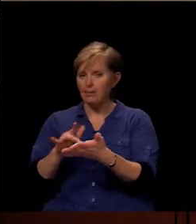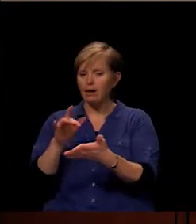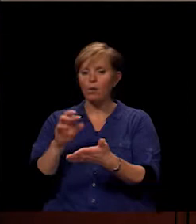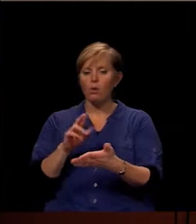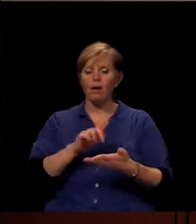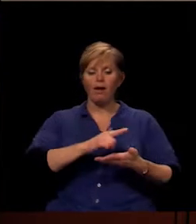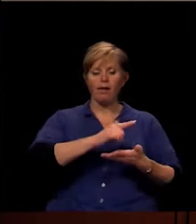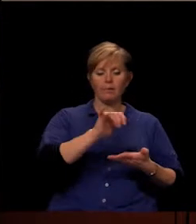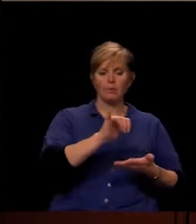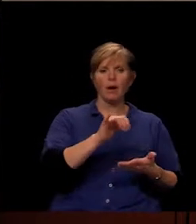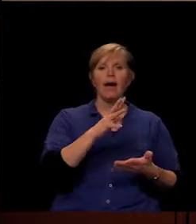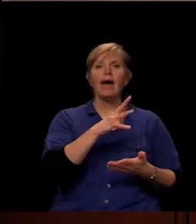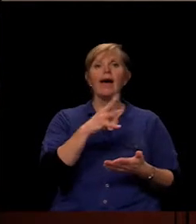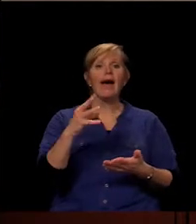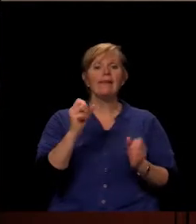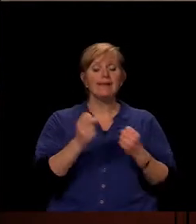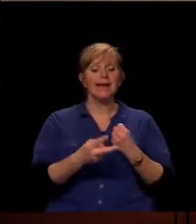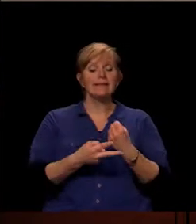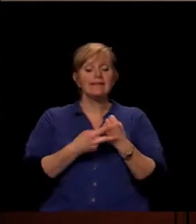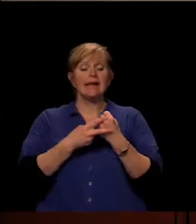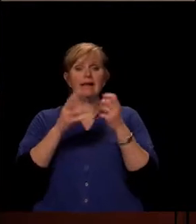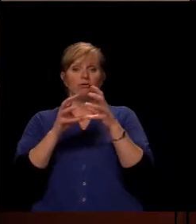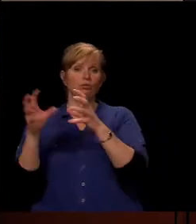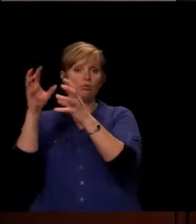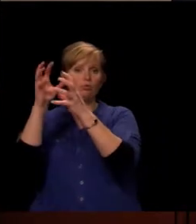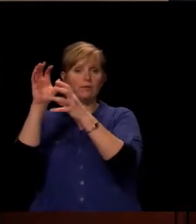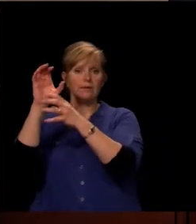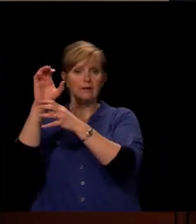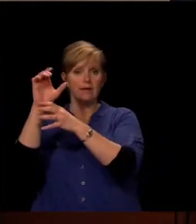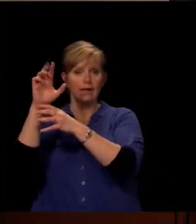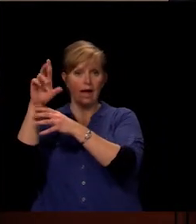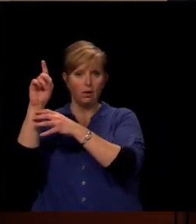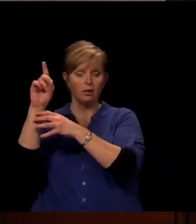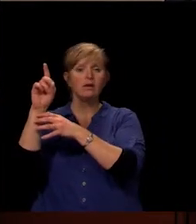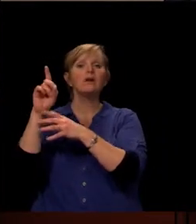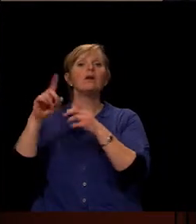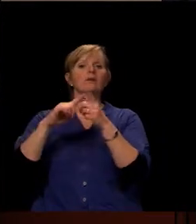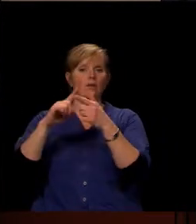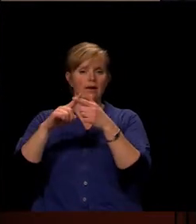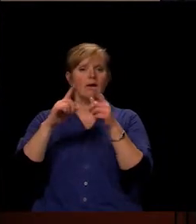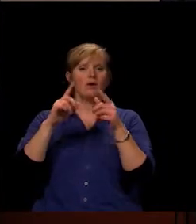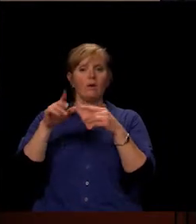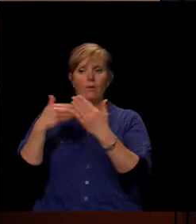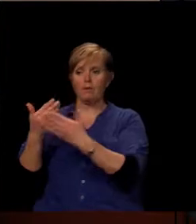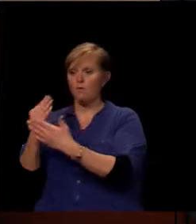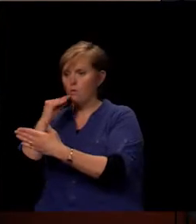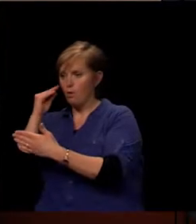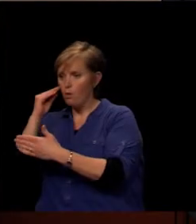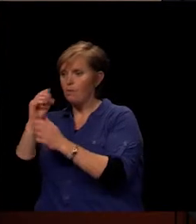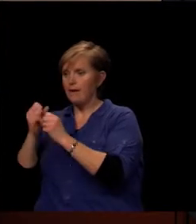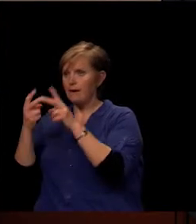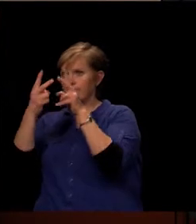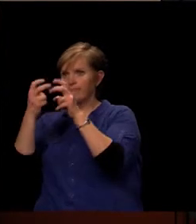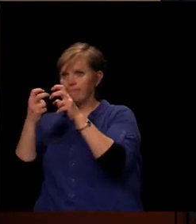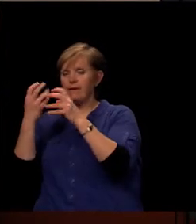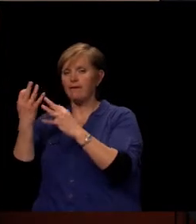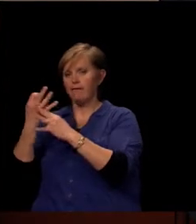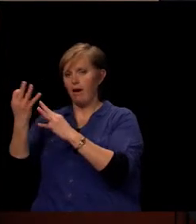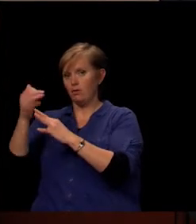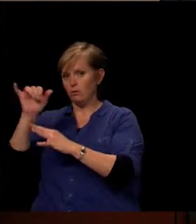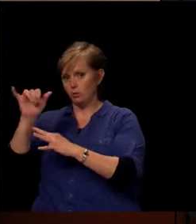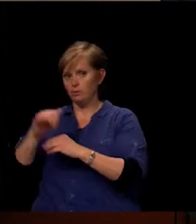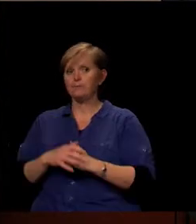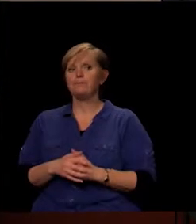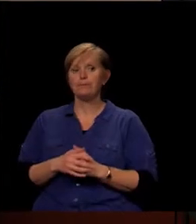to the cloud. So they would have access to those files at home as well. And that was one of the other questions. So the